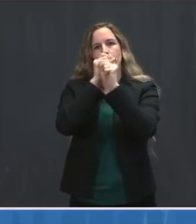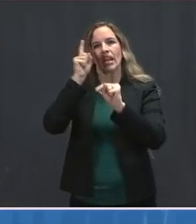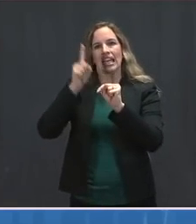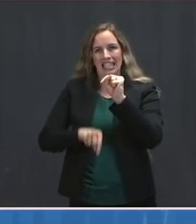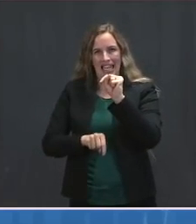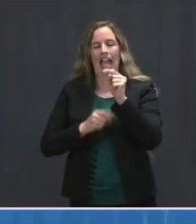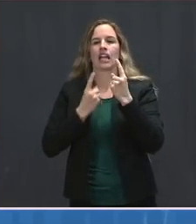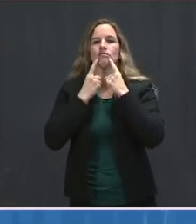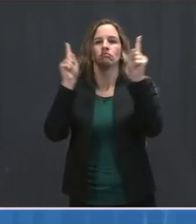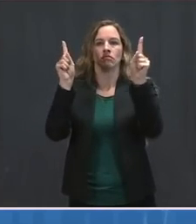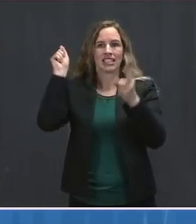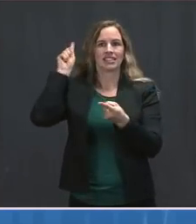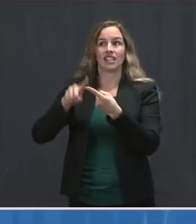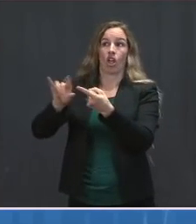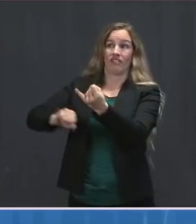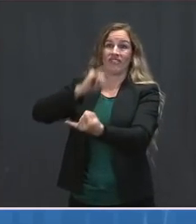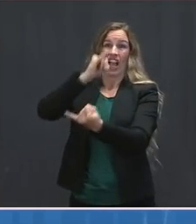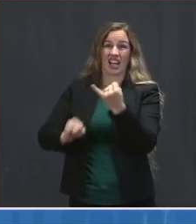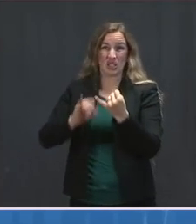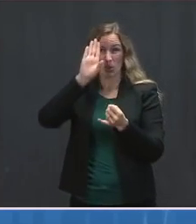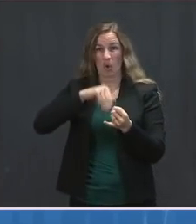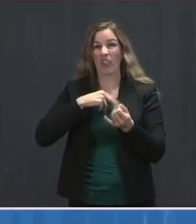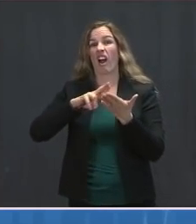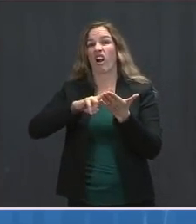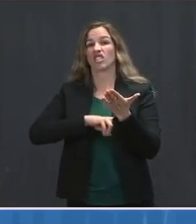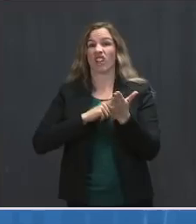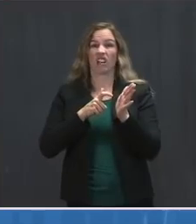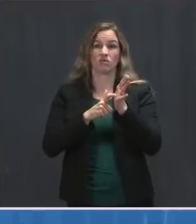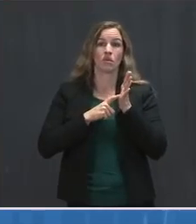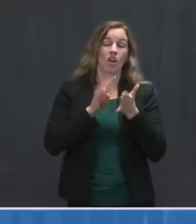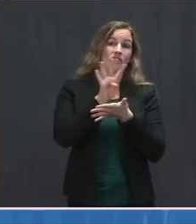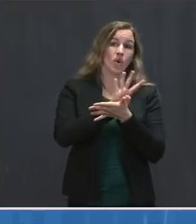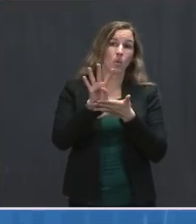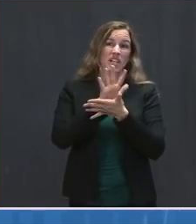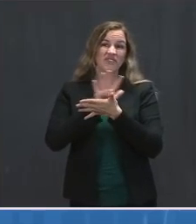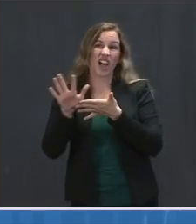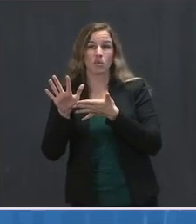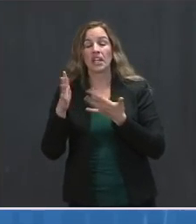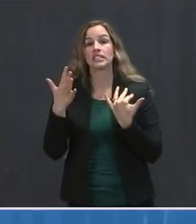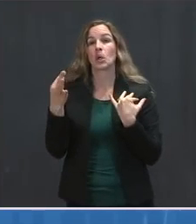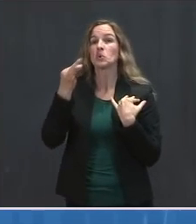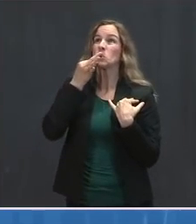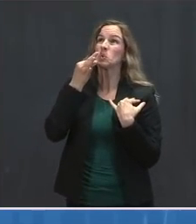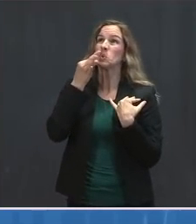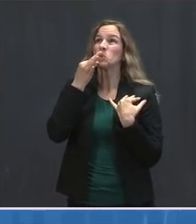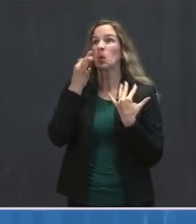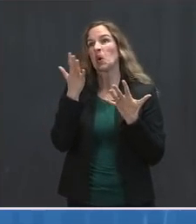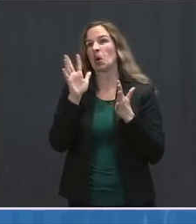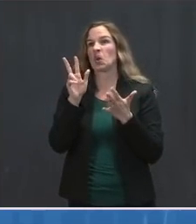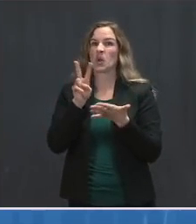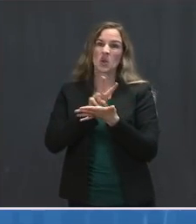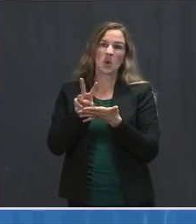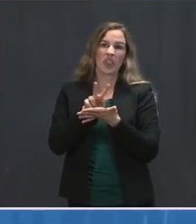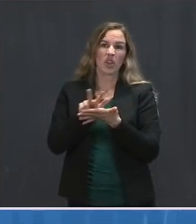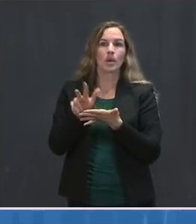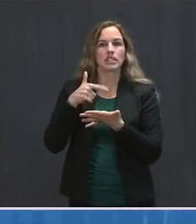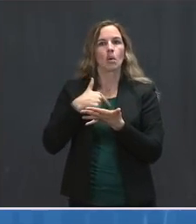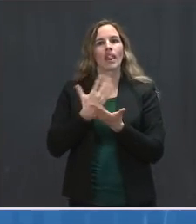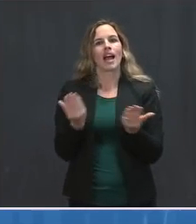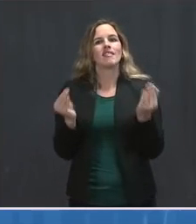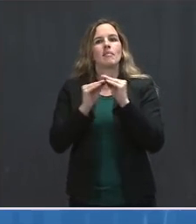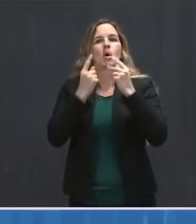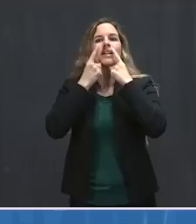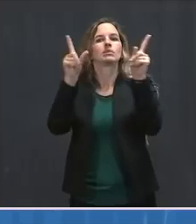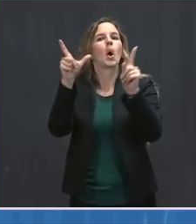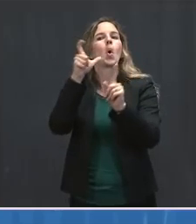finalized. Efficient contracts take four to five weeks to finalize, and we're about halfway through. So over the next few weeks, I expect we'll have more announcements